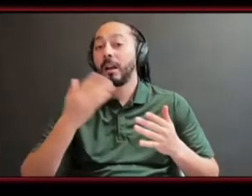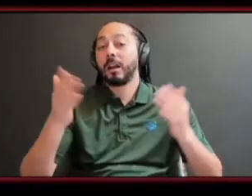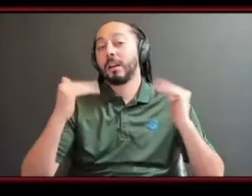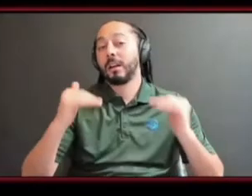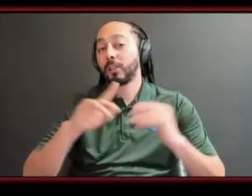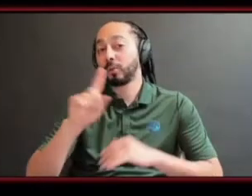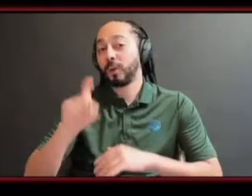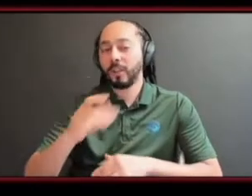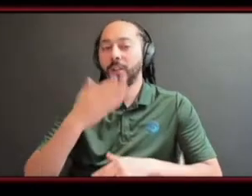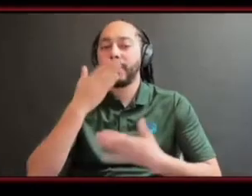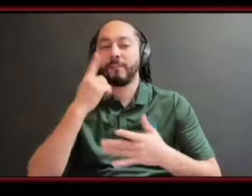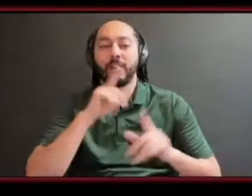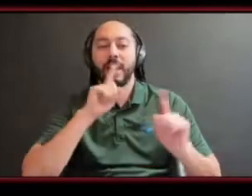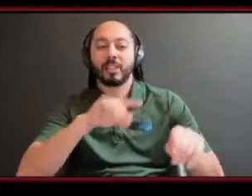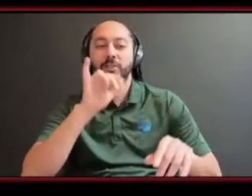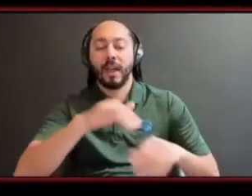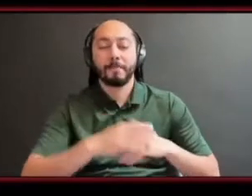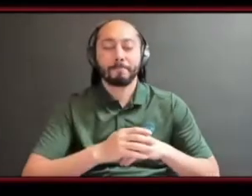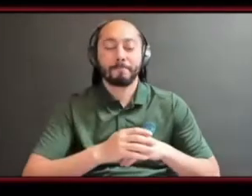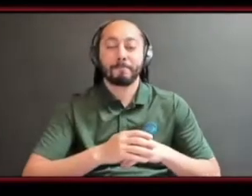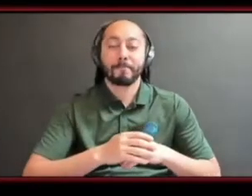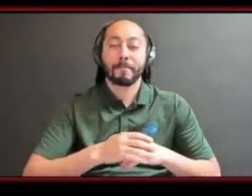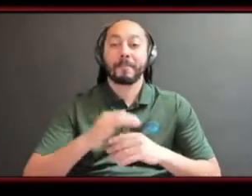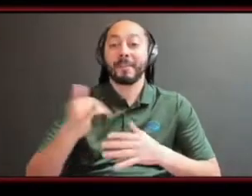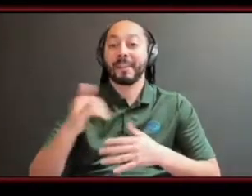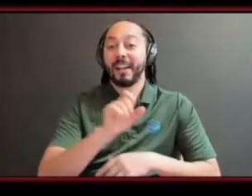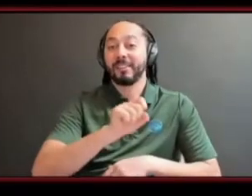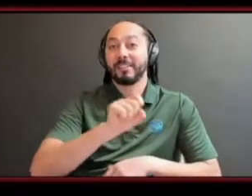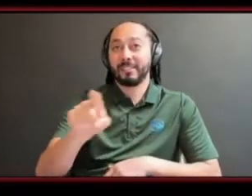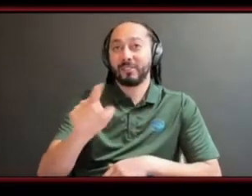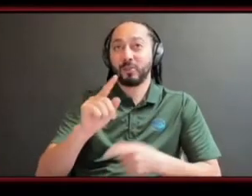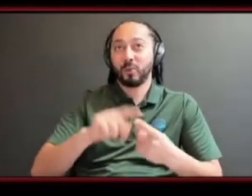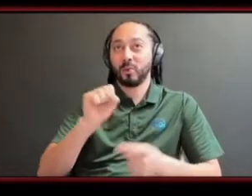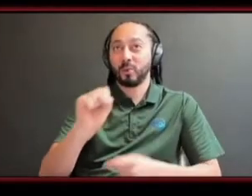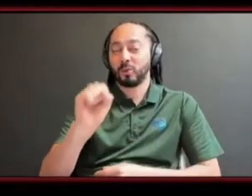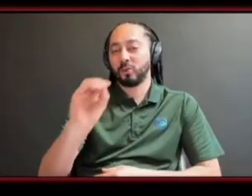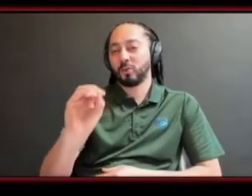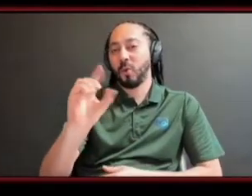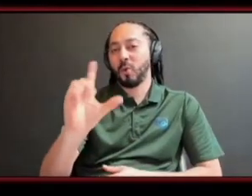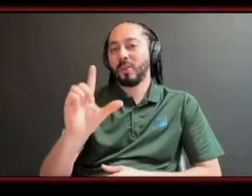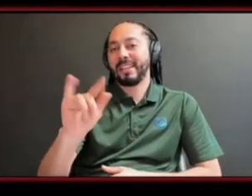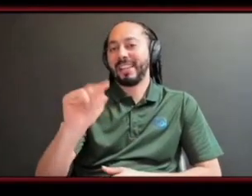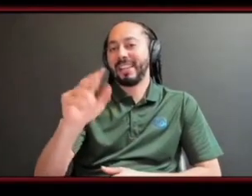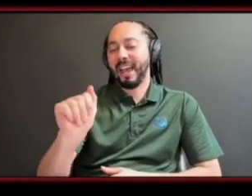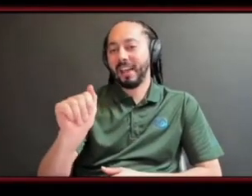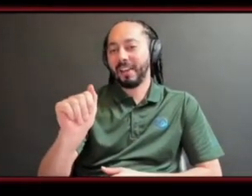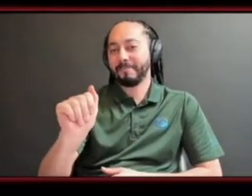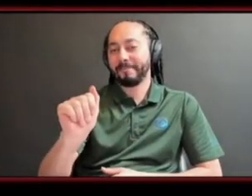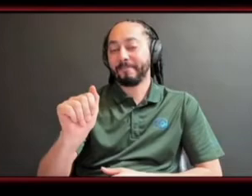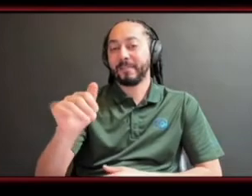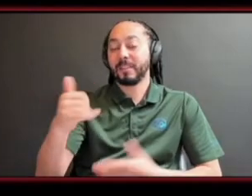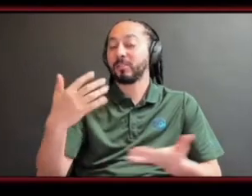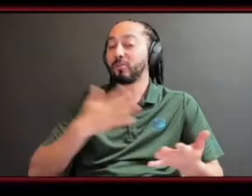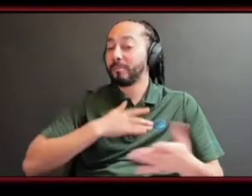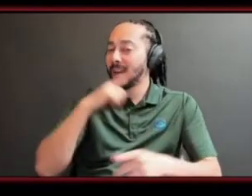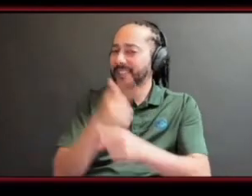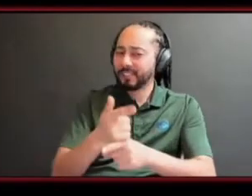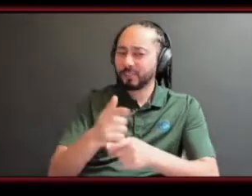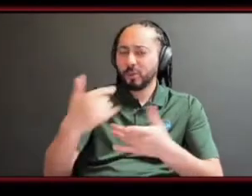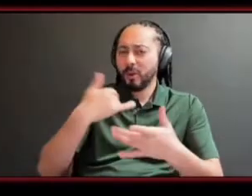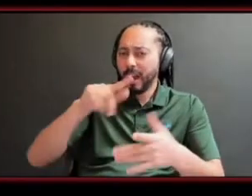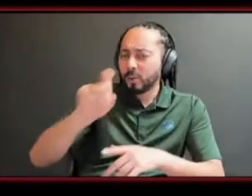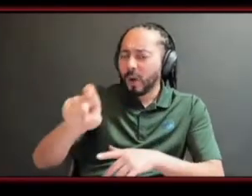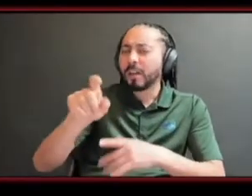that um so my next question is directed to salita um so my question for you my sister is what are some